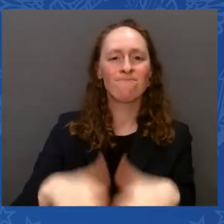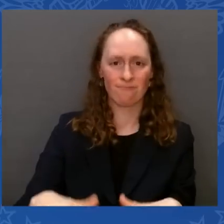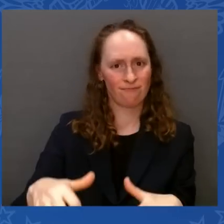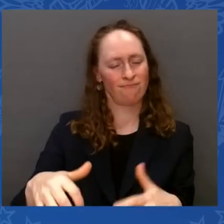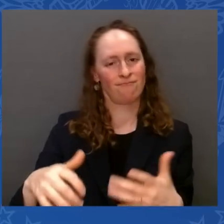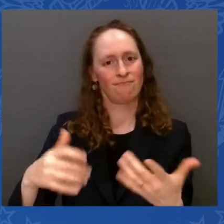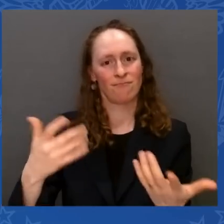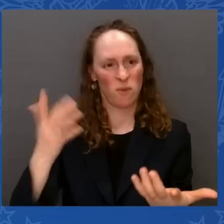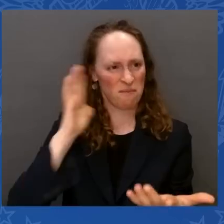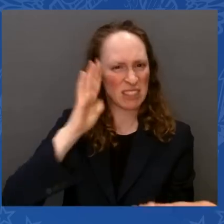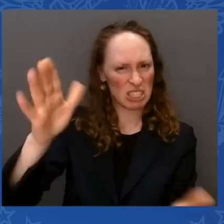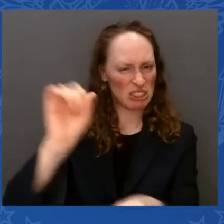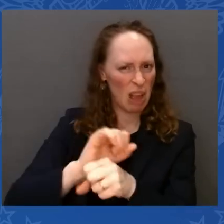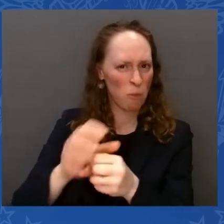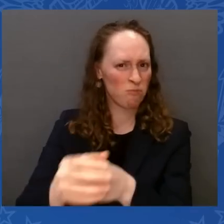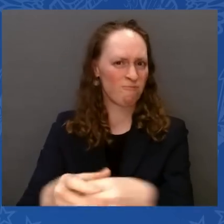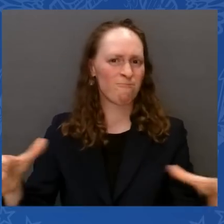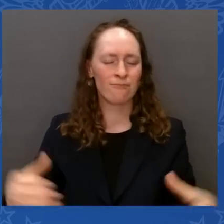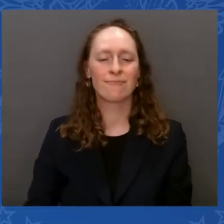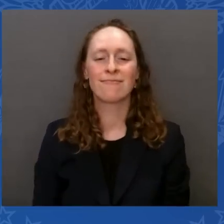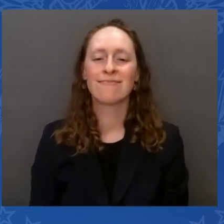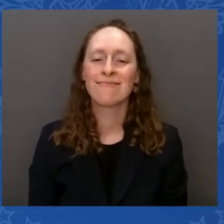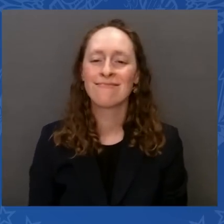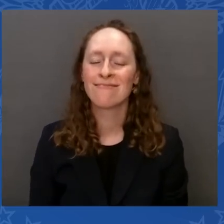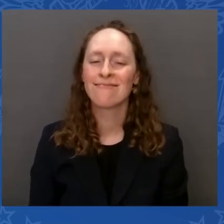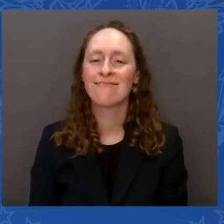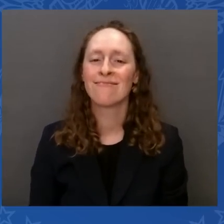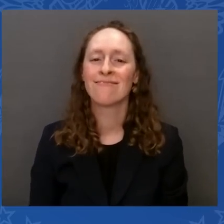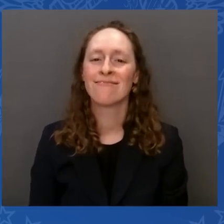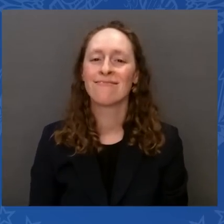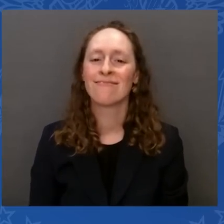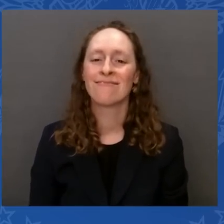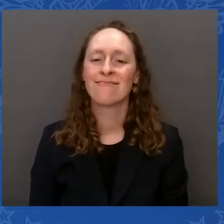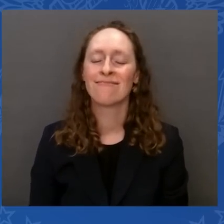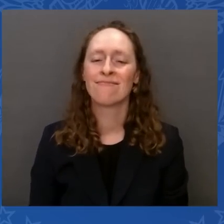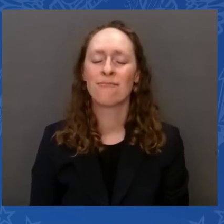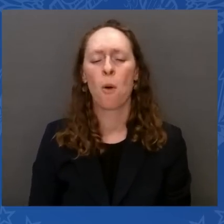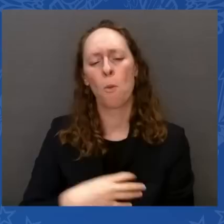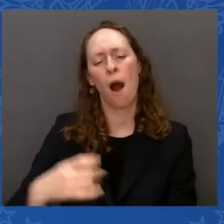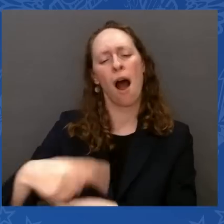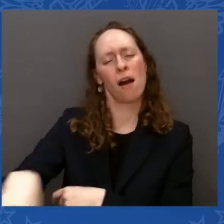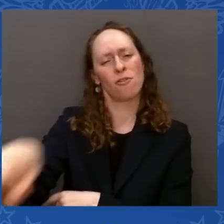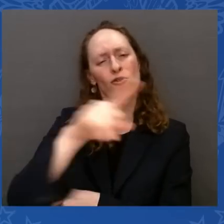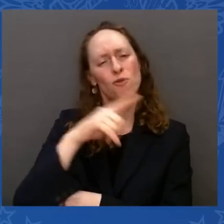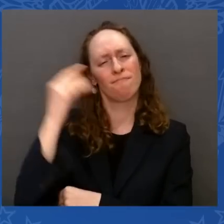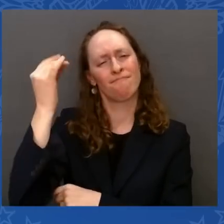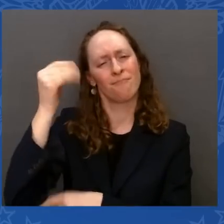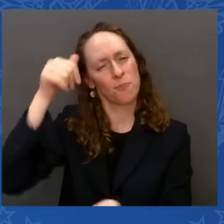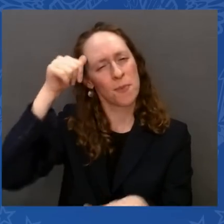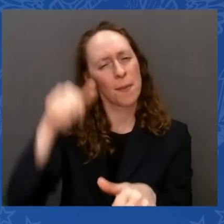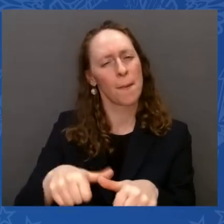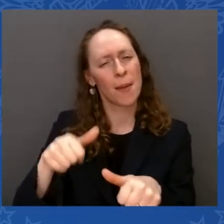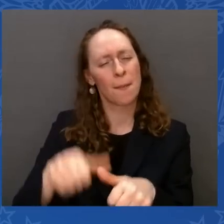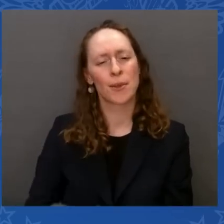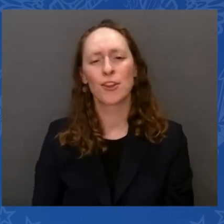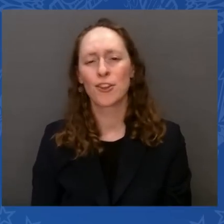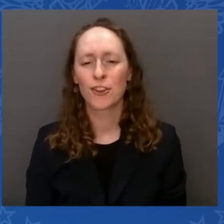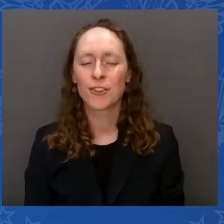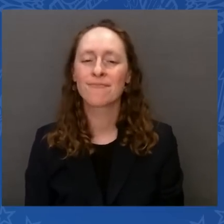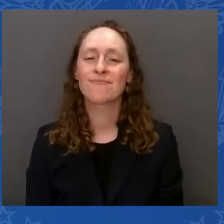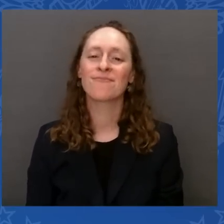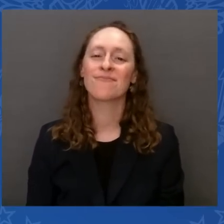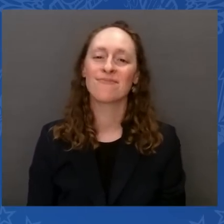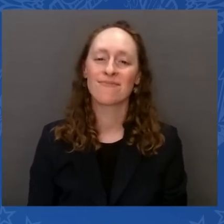you remember we all were talking, and a lot of you as well with me, going around talking about how we used to be the most advanced country in the world